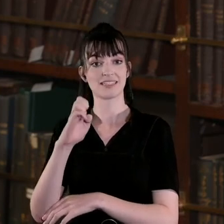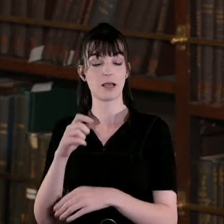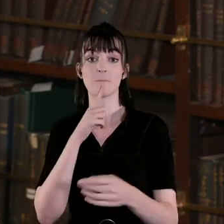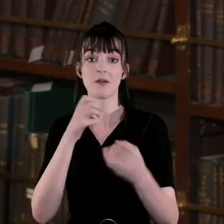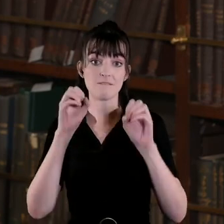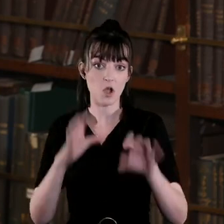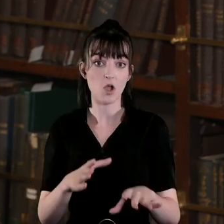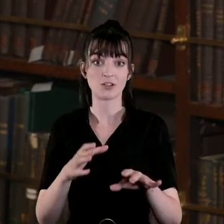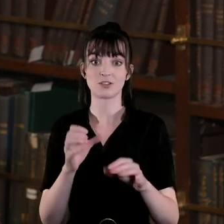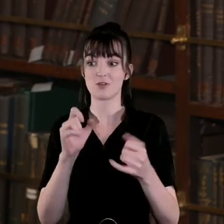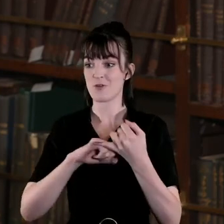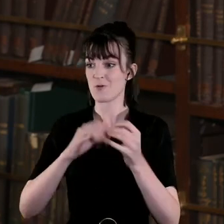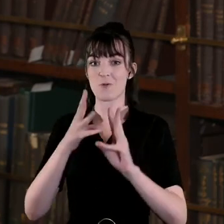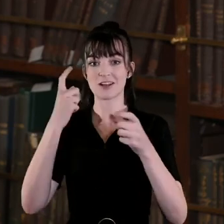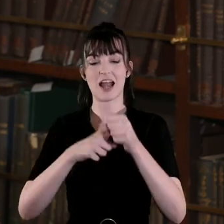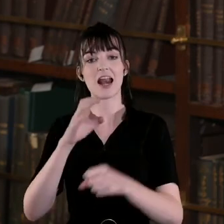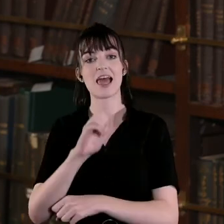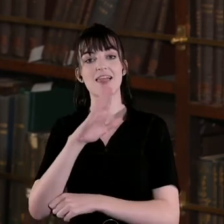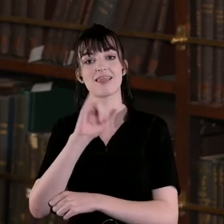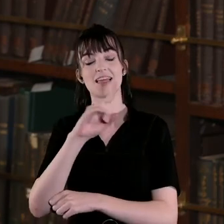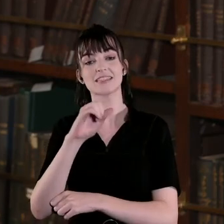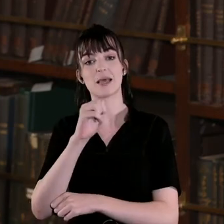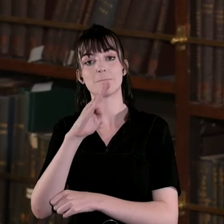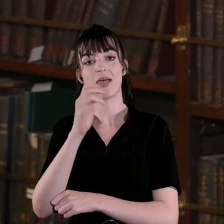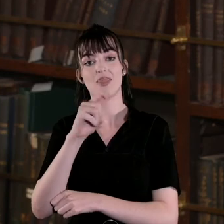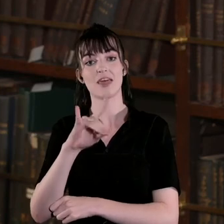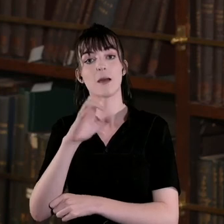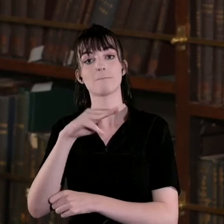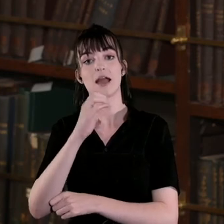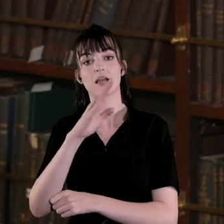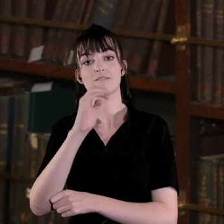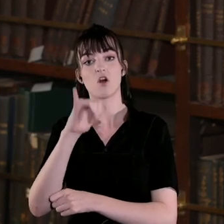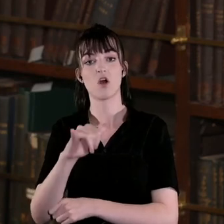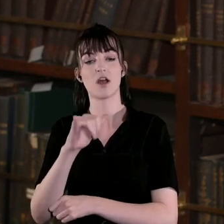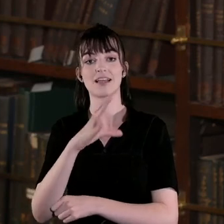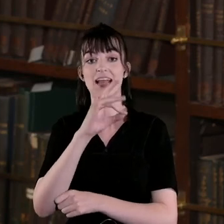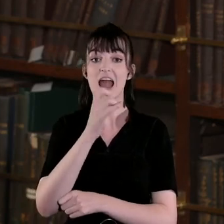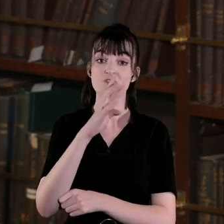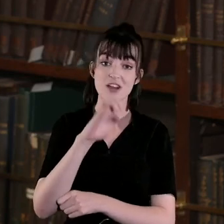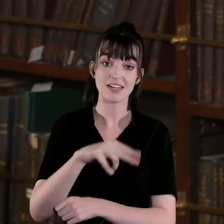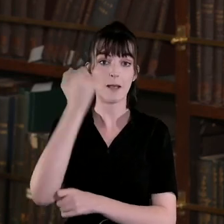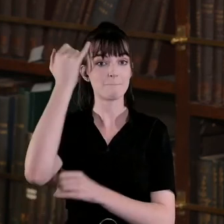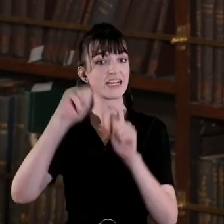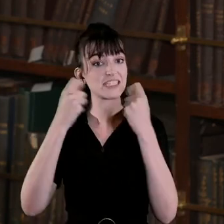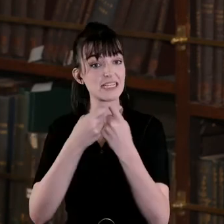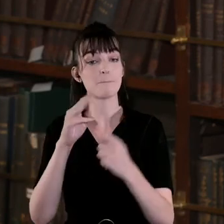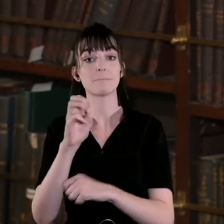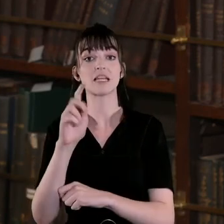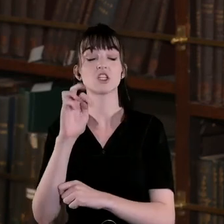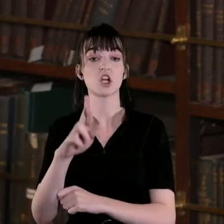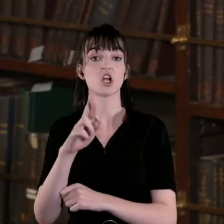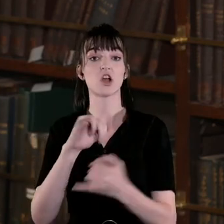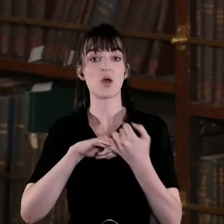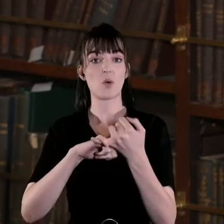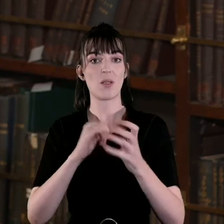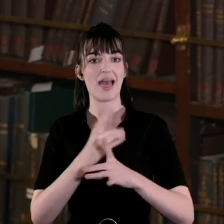a huge amount of work Elizabeth McAvoy in organising it to Karen to the Imagine team and Peter who helped bring